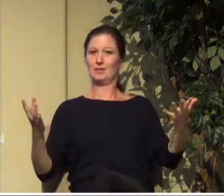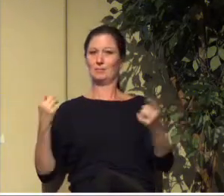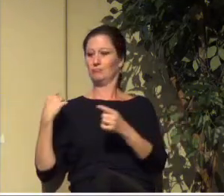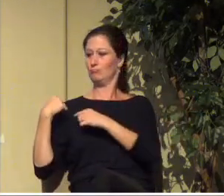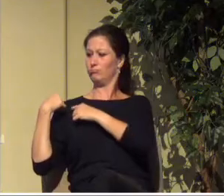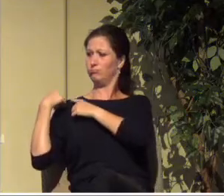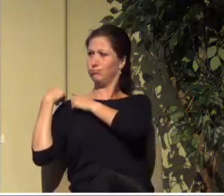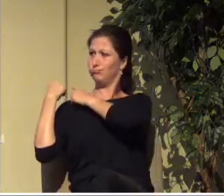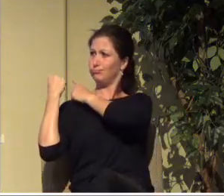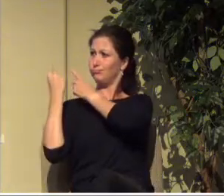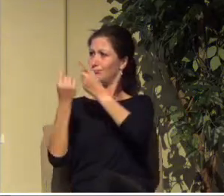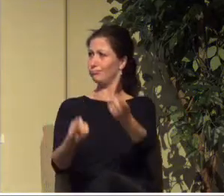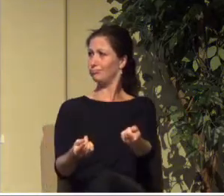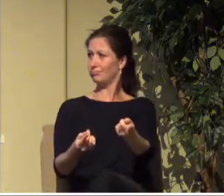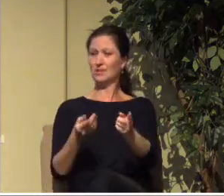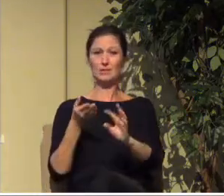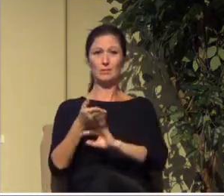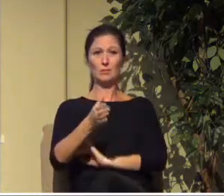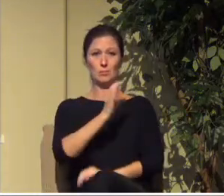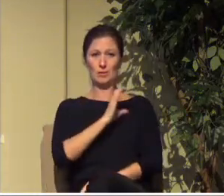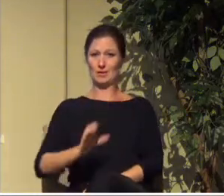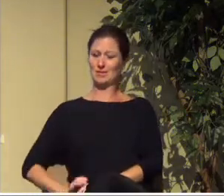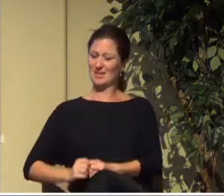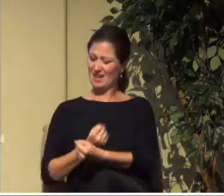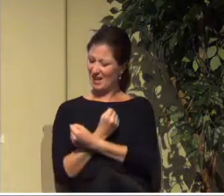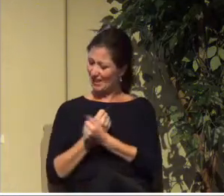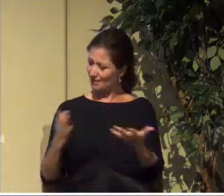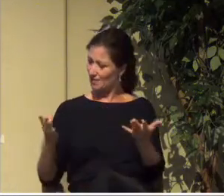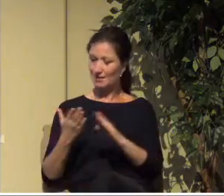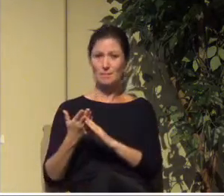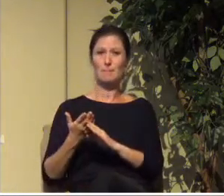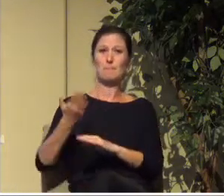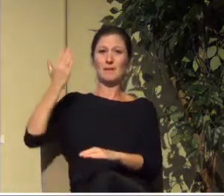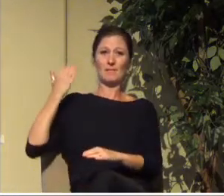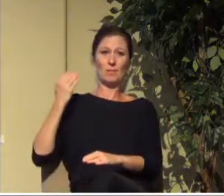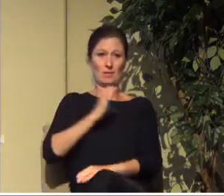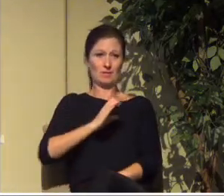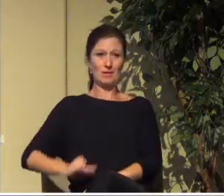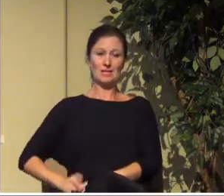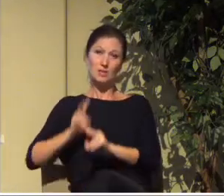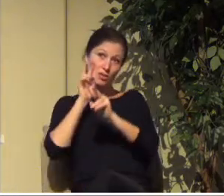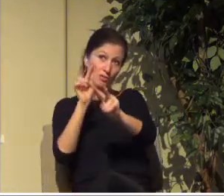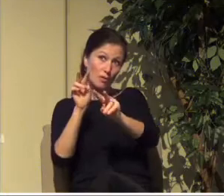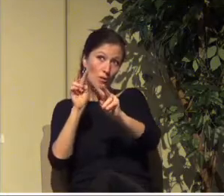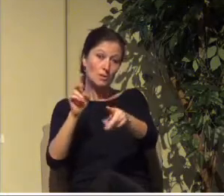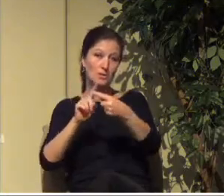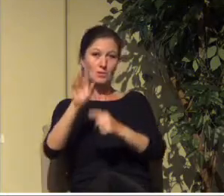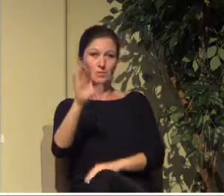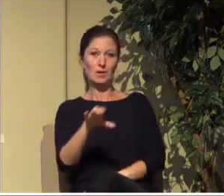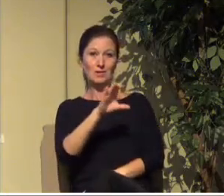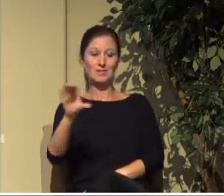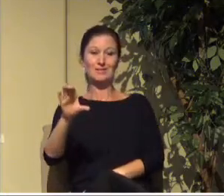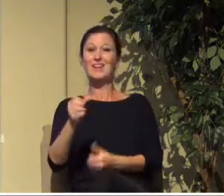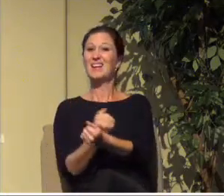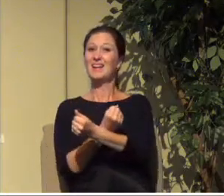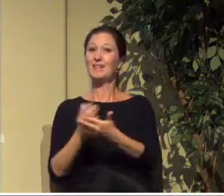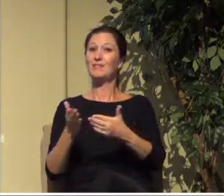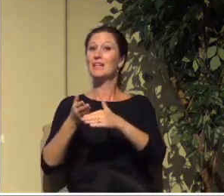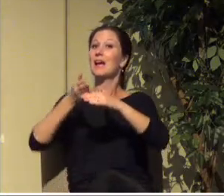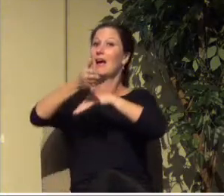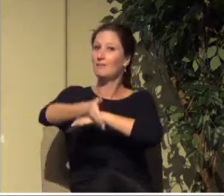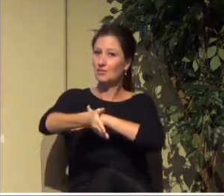in Christ. I've said that before. Right? Everything before Christ in the Bible looks forward to the cross and resurrection and everything after